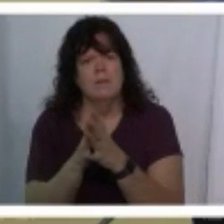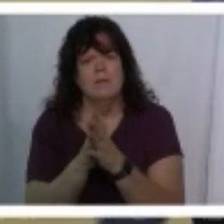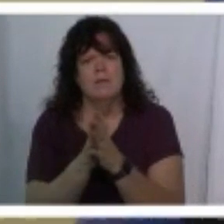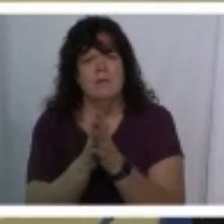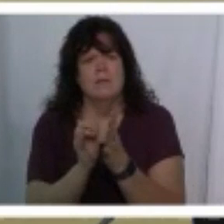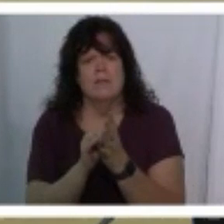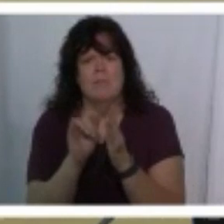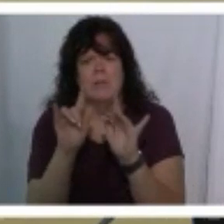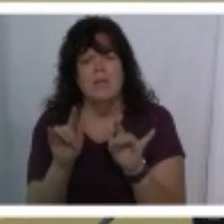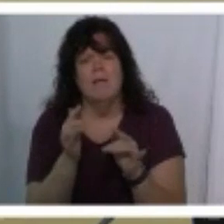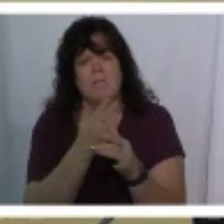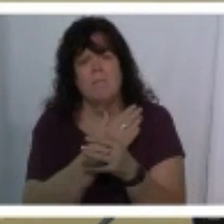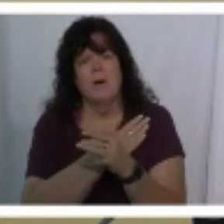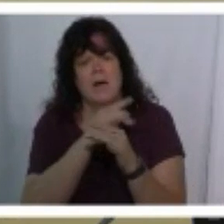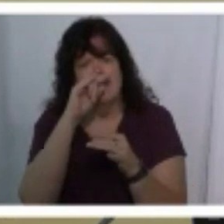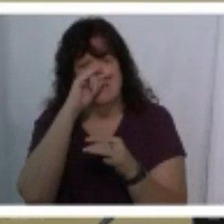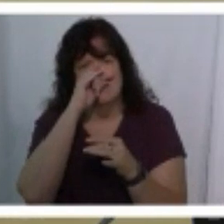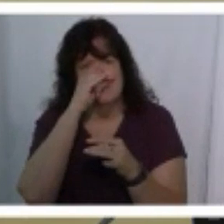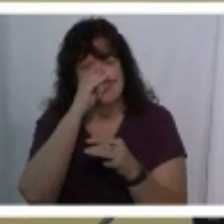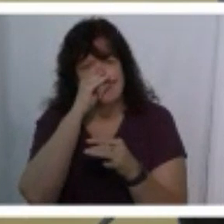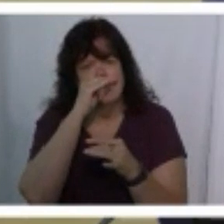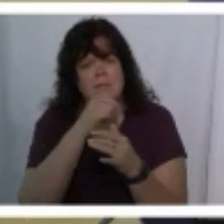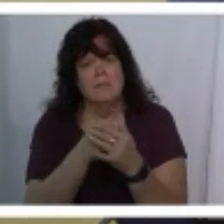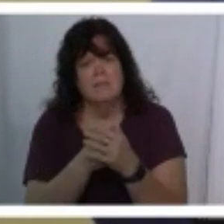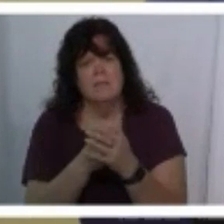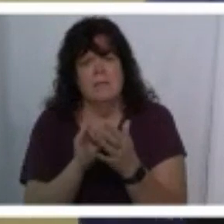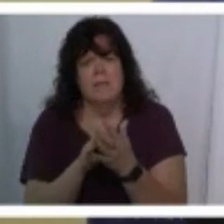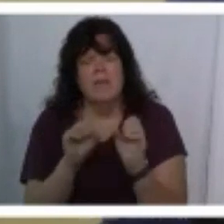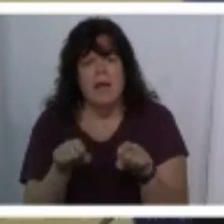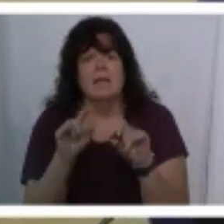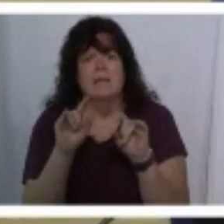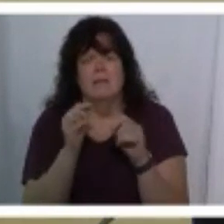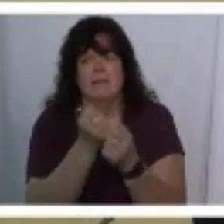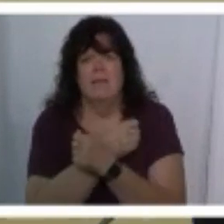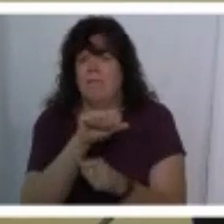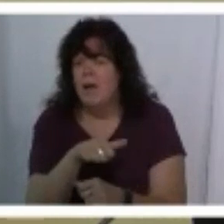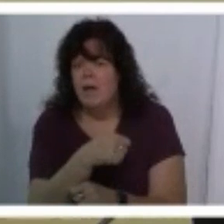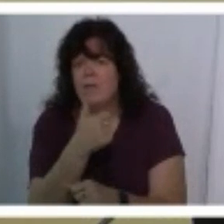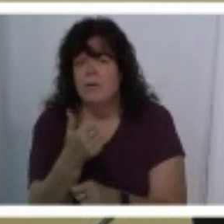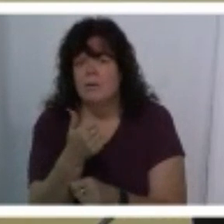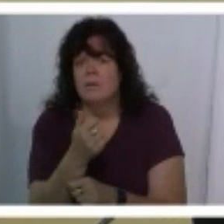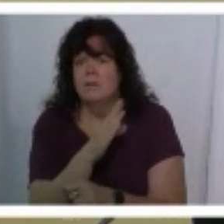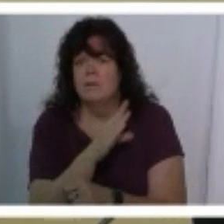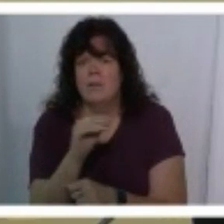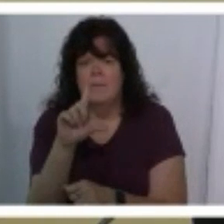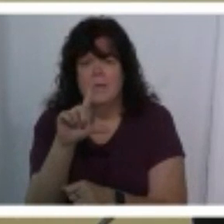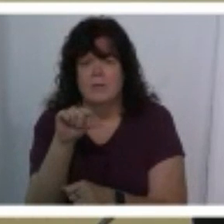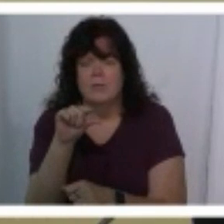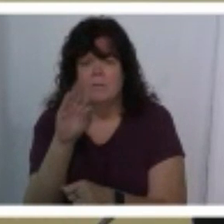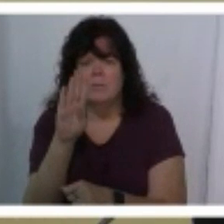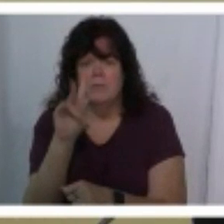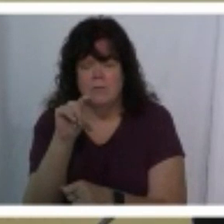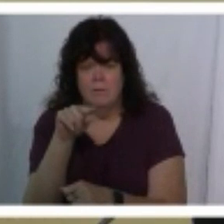community that would love my kids that i could love others in the lgbtq community